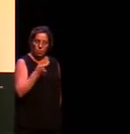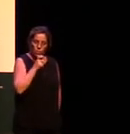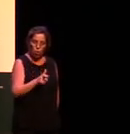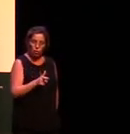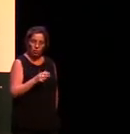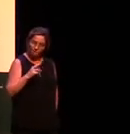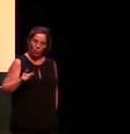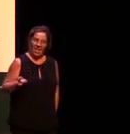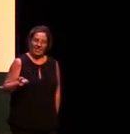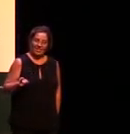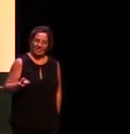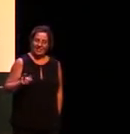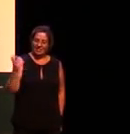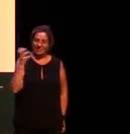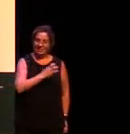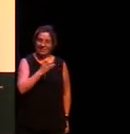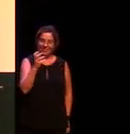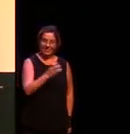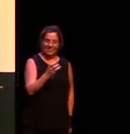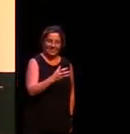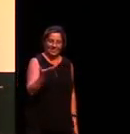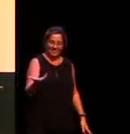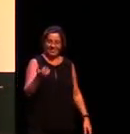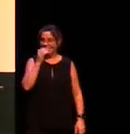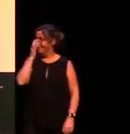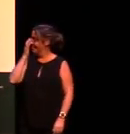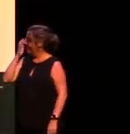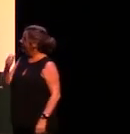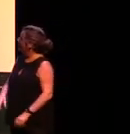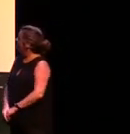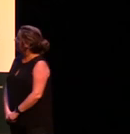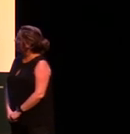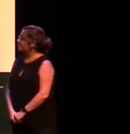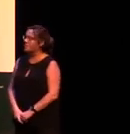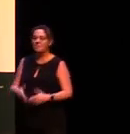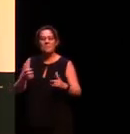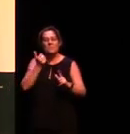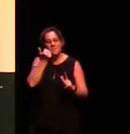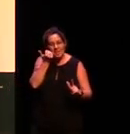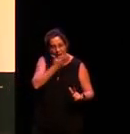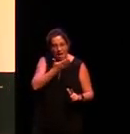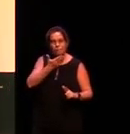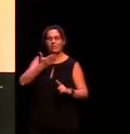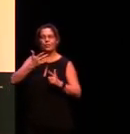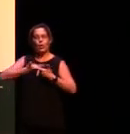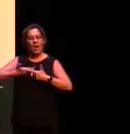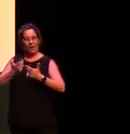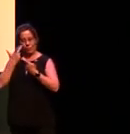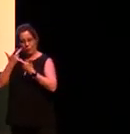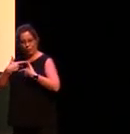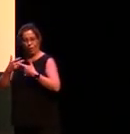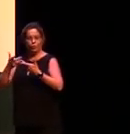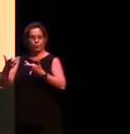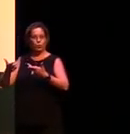also find that in in words in different Aboriginal languages we find knowledge about the